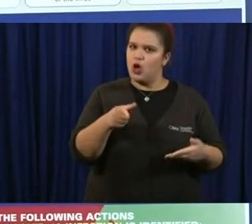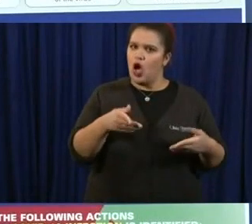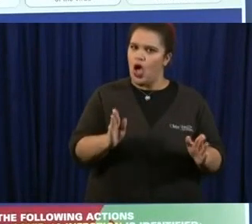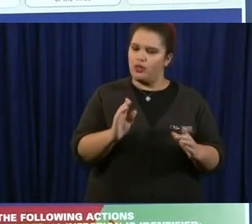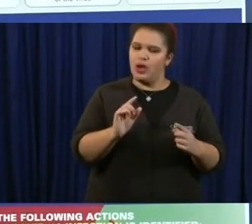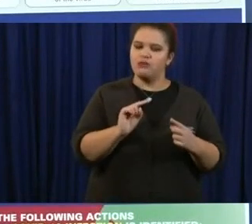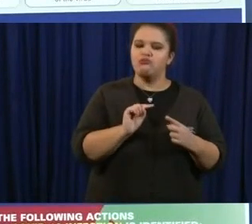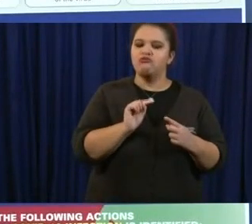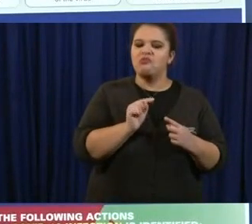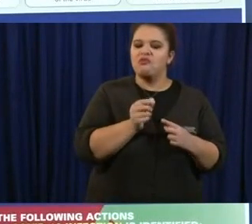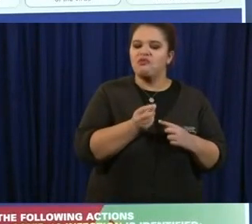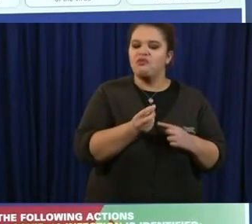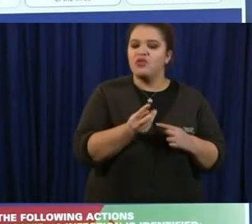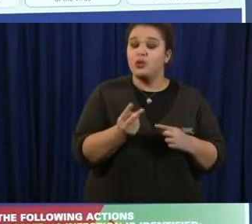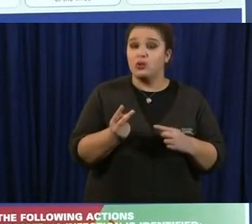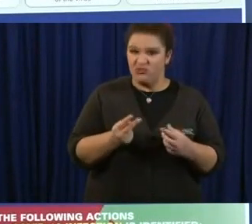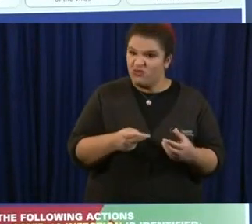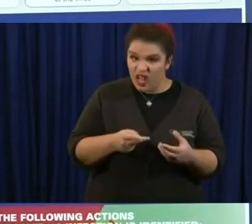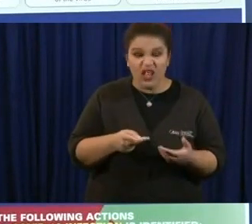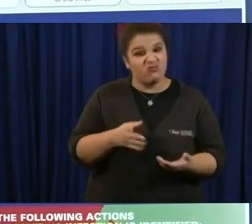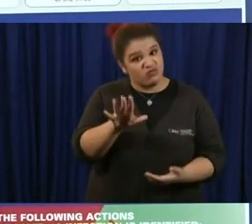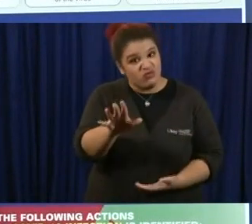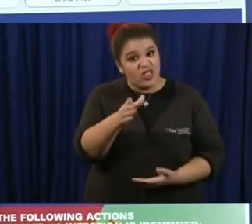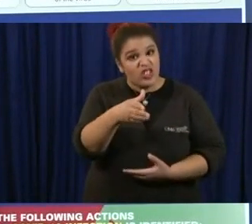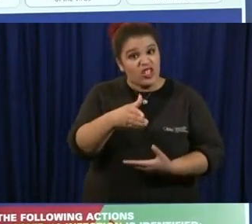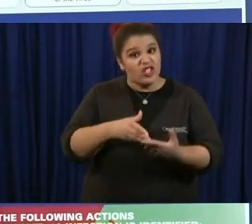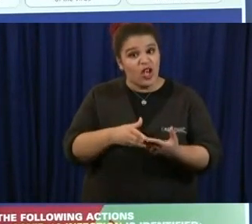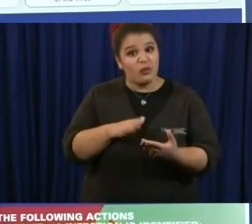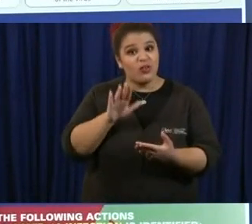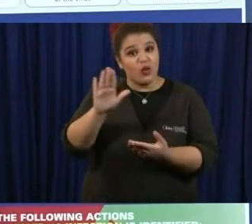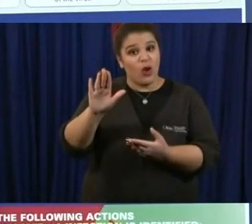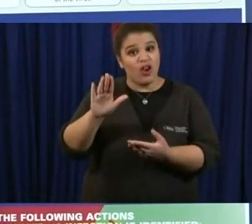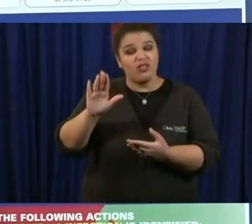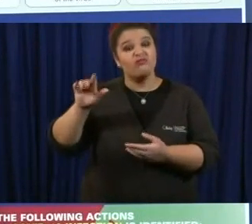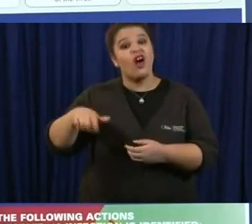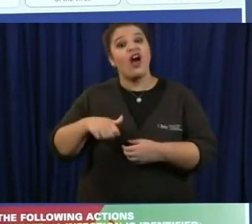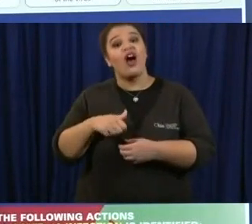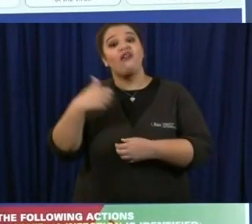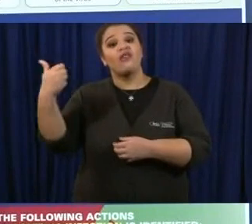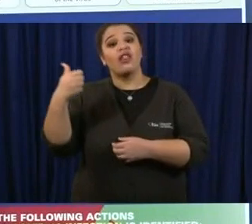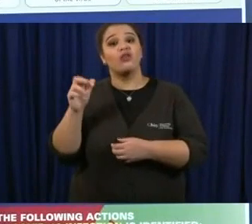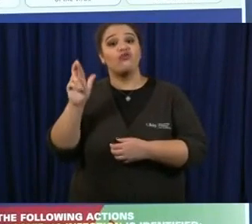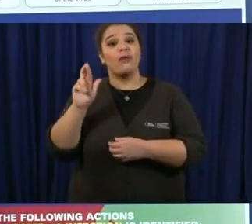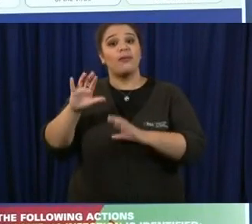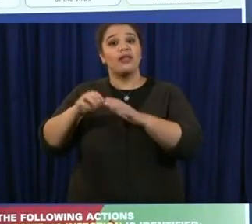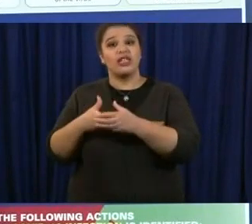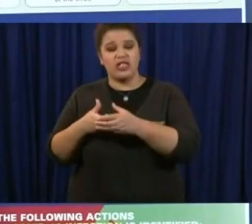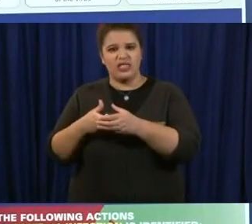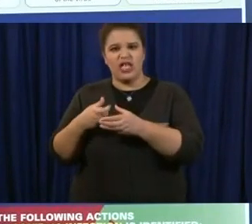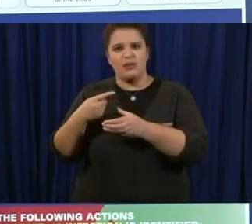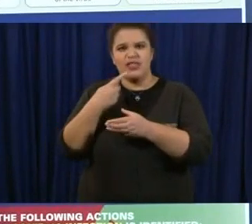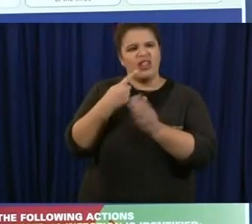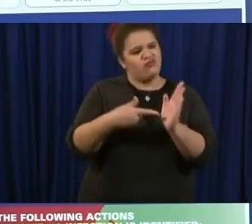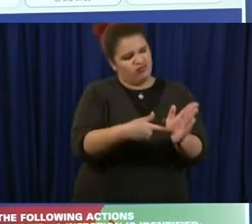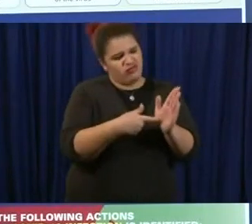saying reopen everything friday um how easy was it to hold out against that pressure